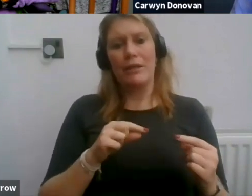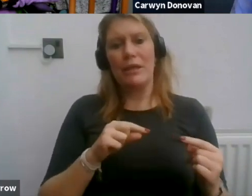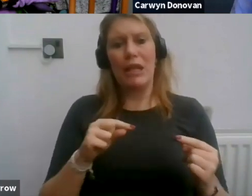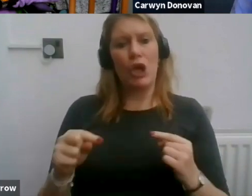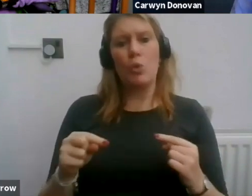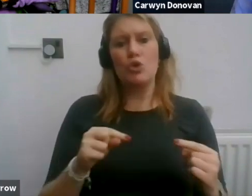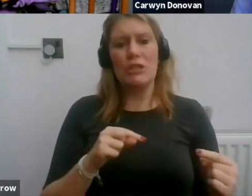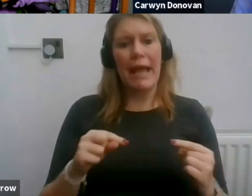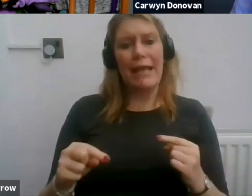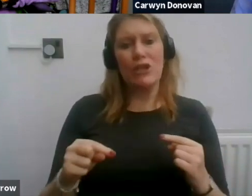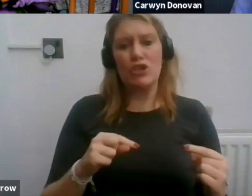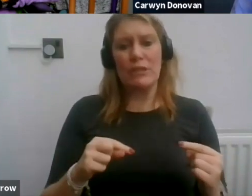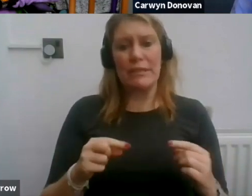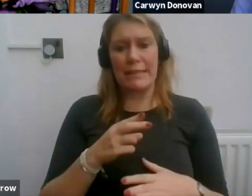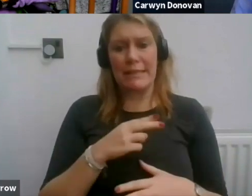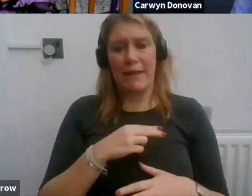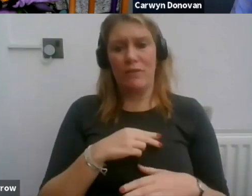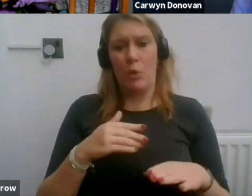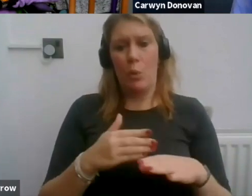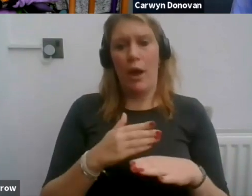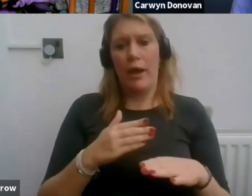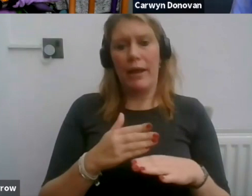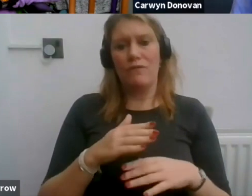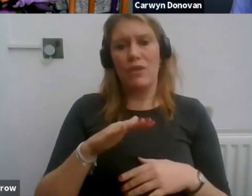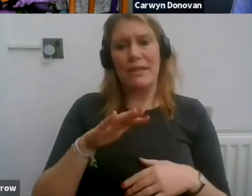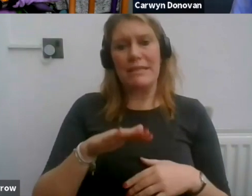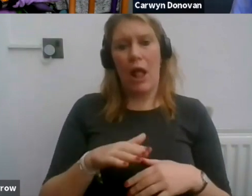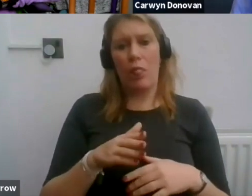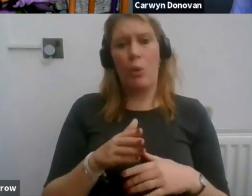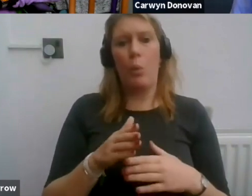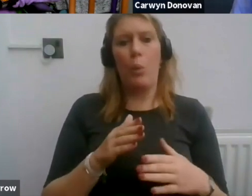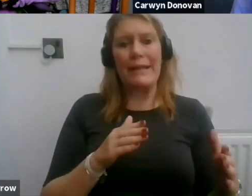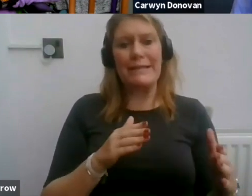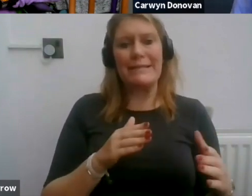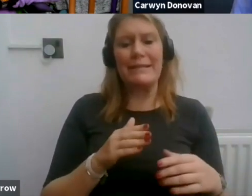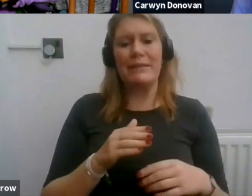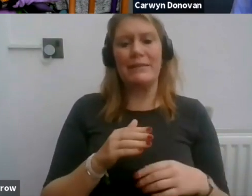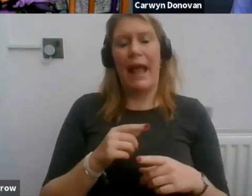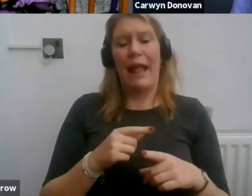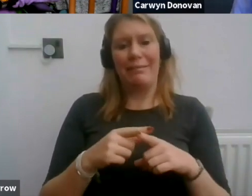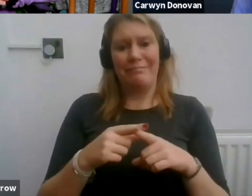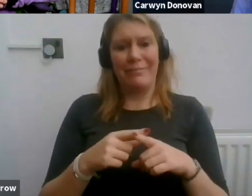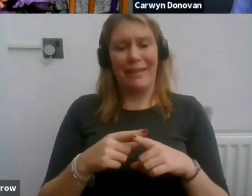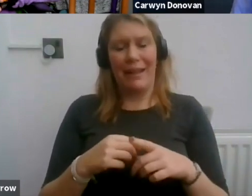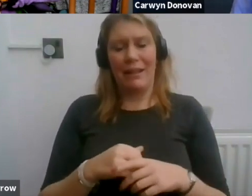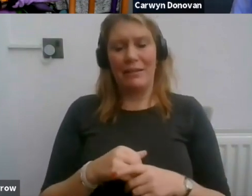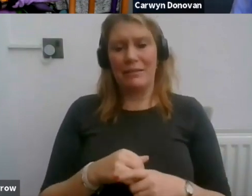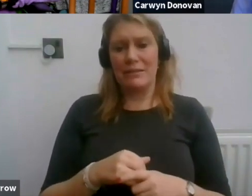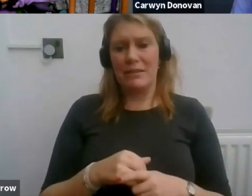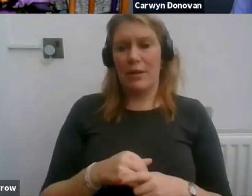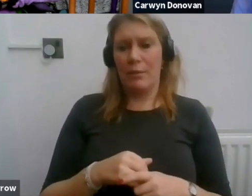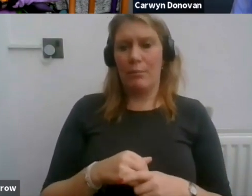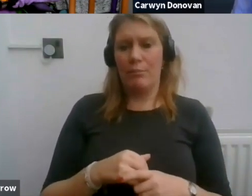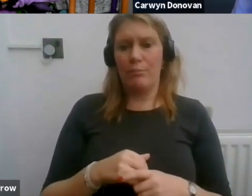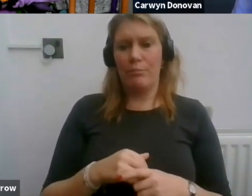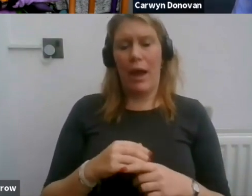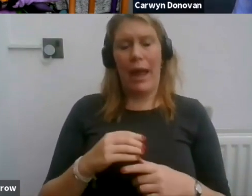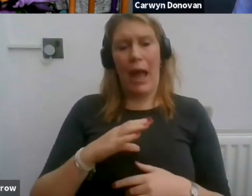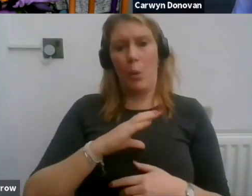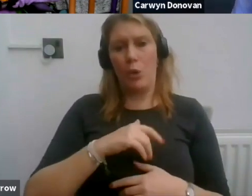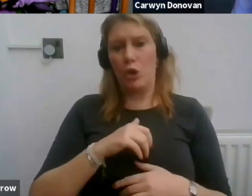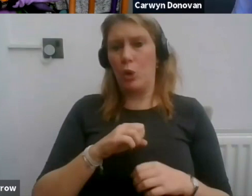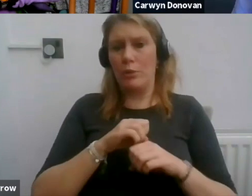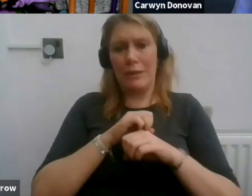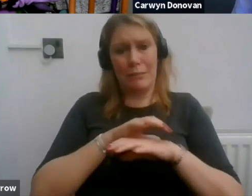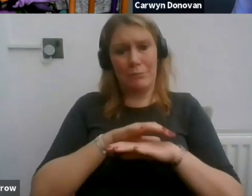the southwest and the west of England. But we're a wide reaching organization with branches and officials